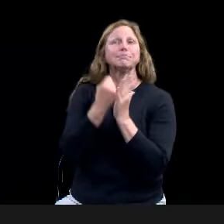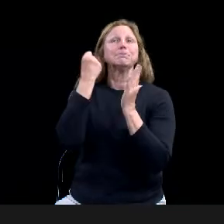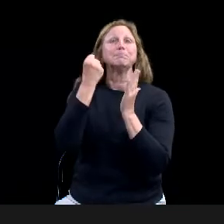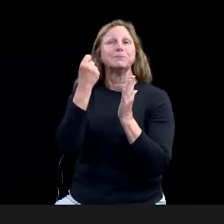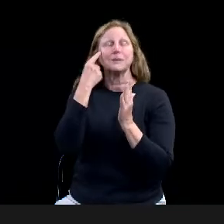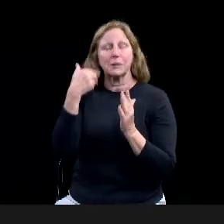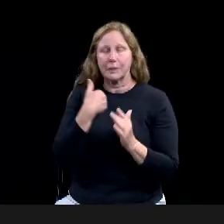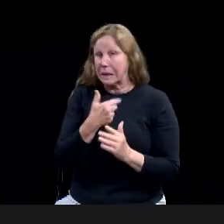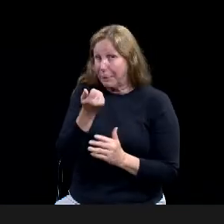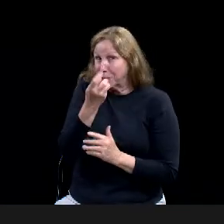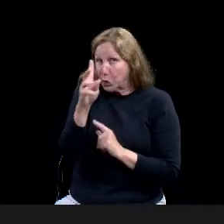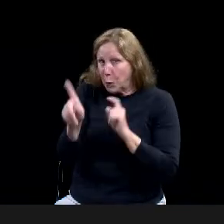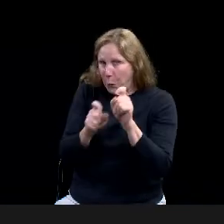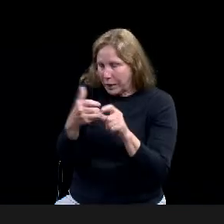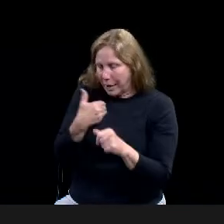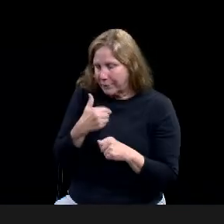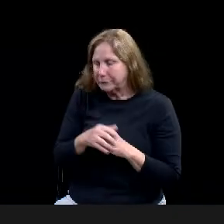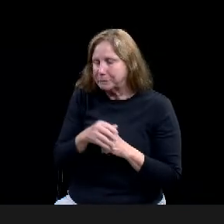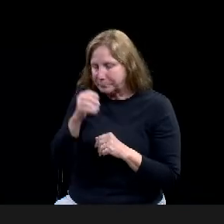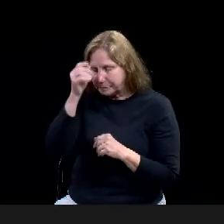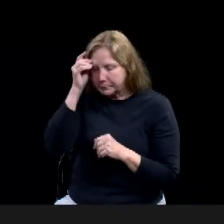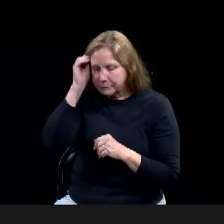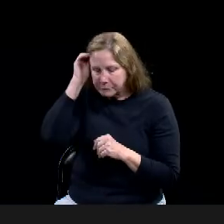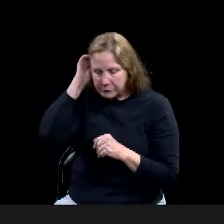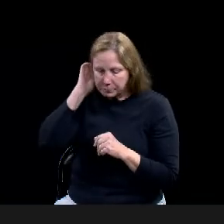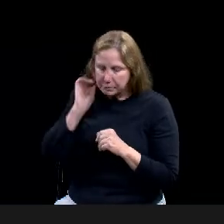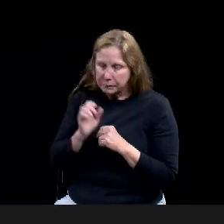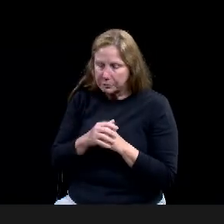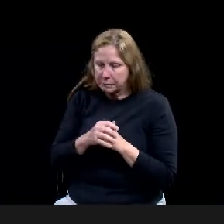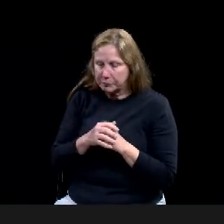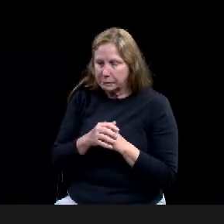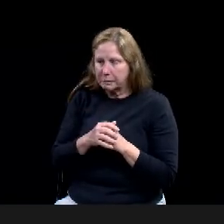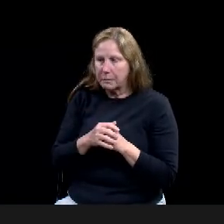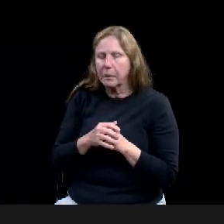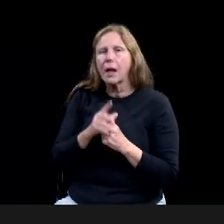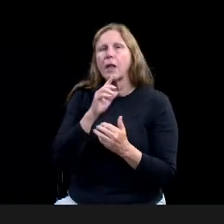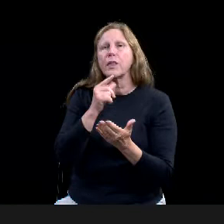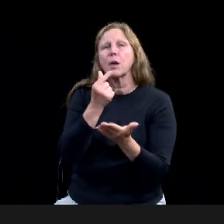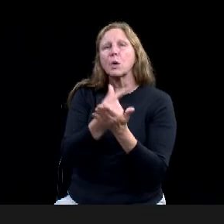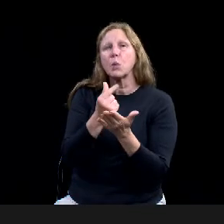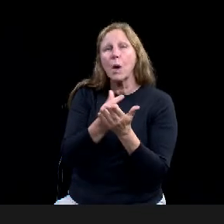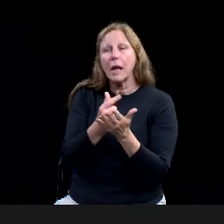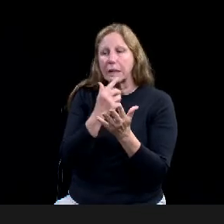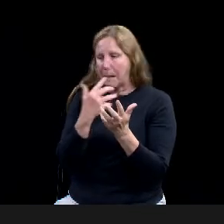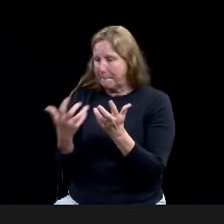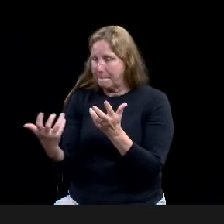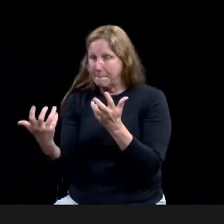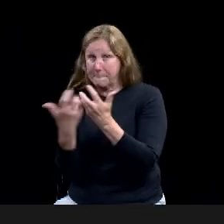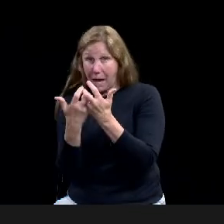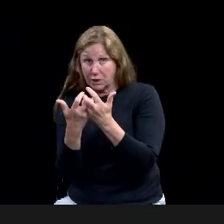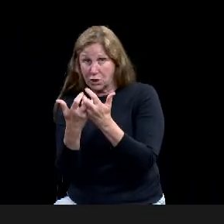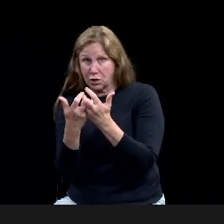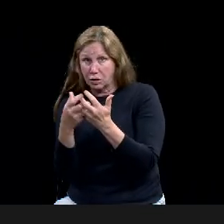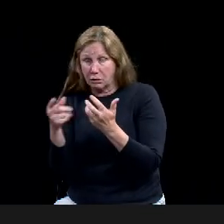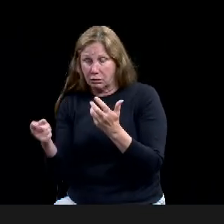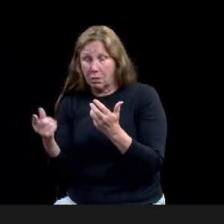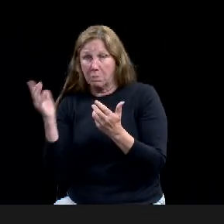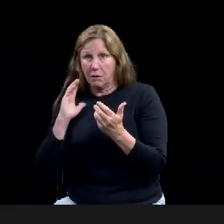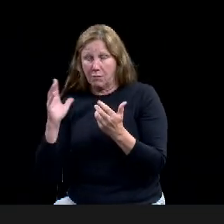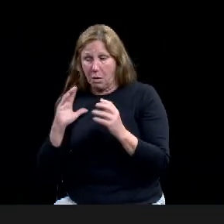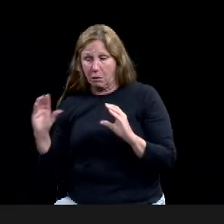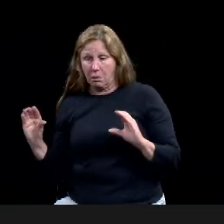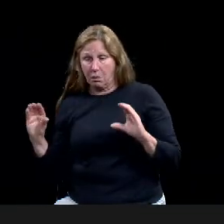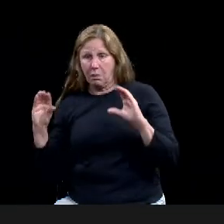uh, previously, and we've used that, um, the national rate for volunteer hours. So I just looked it up while you were giving the presentation and